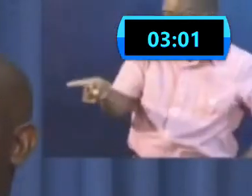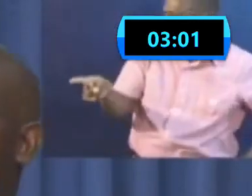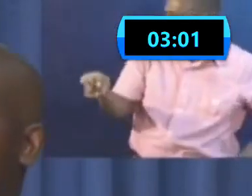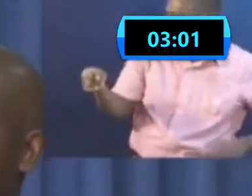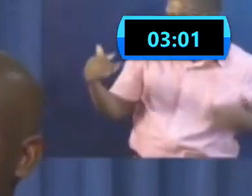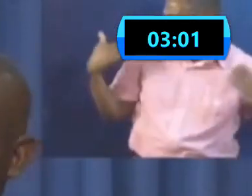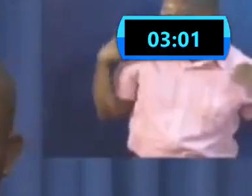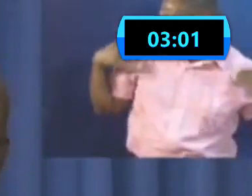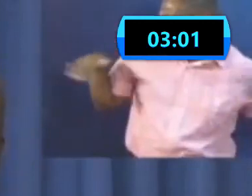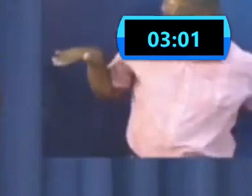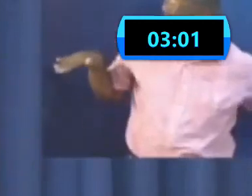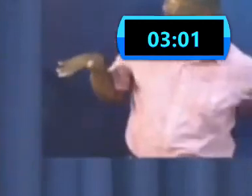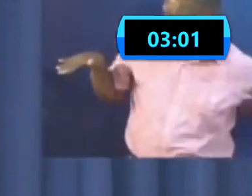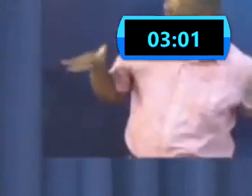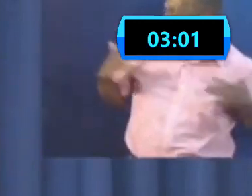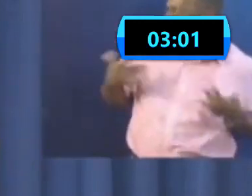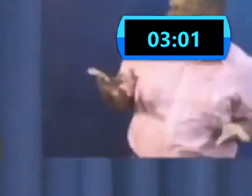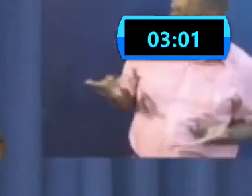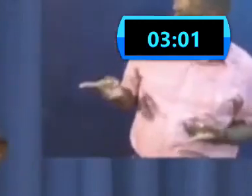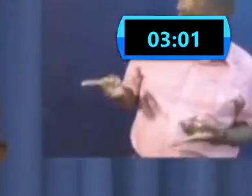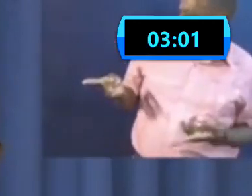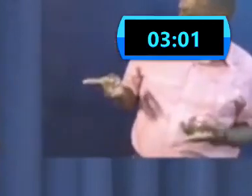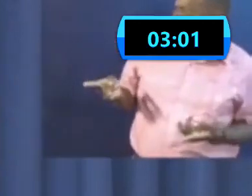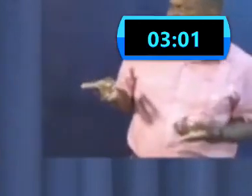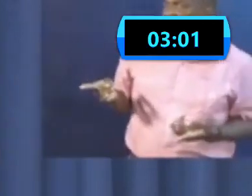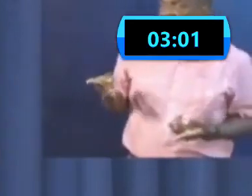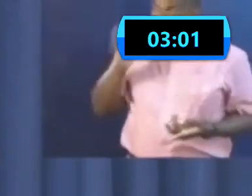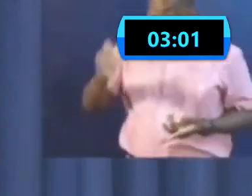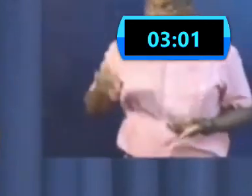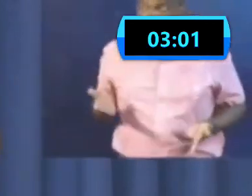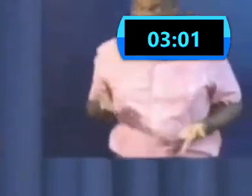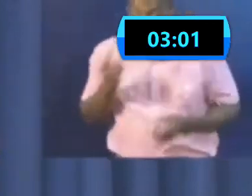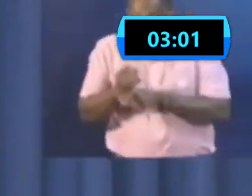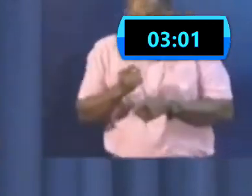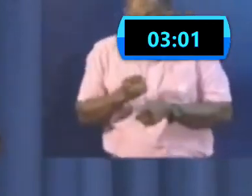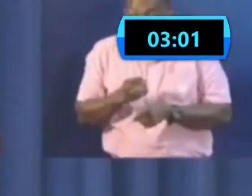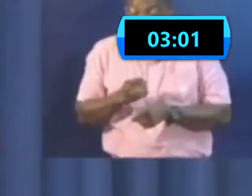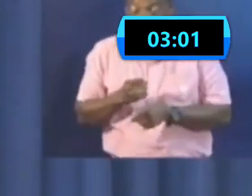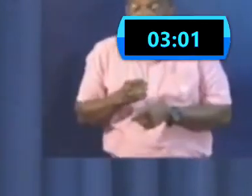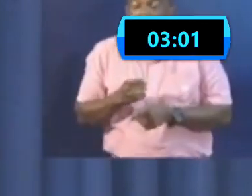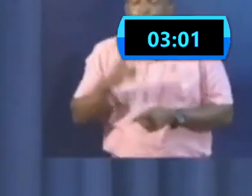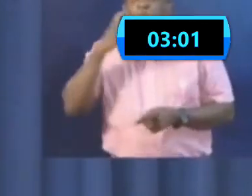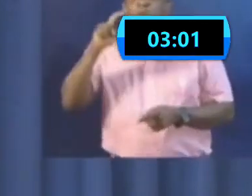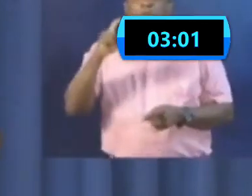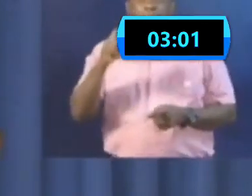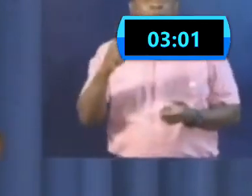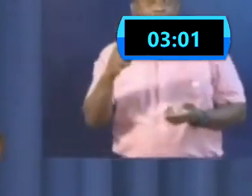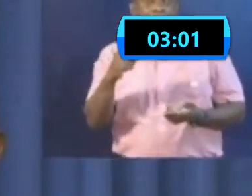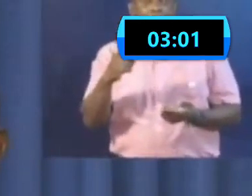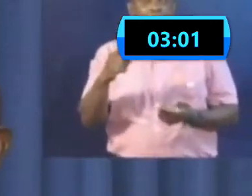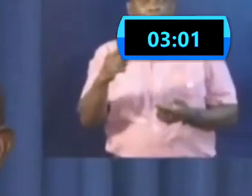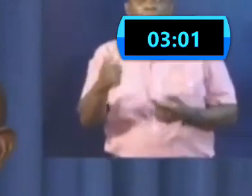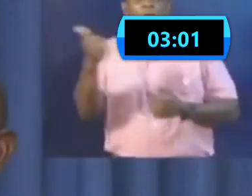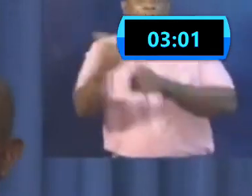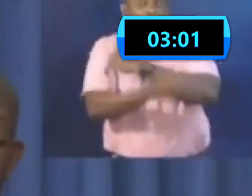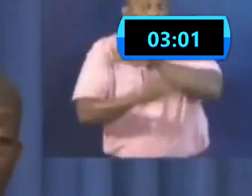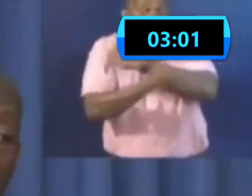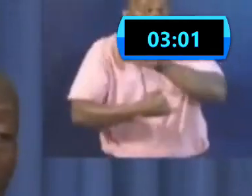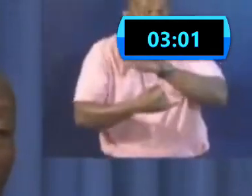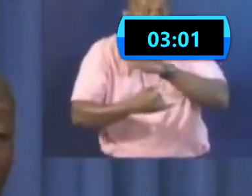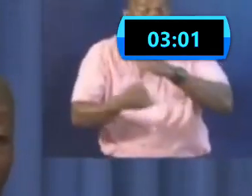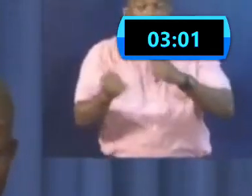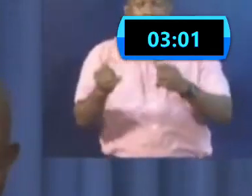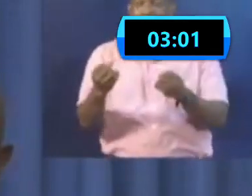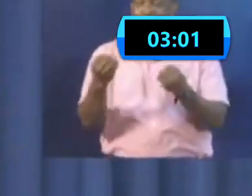people ahead of us in the experience of this. There are larger populations around the world. And we could learn from what works and what